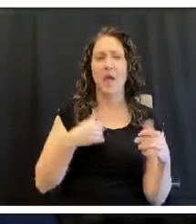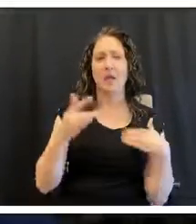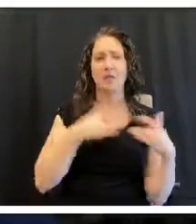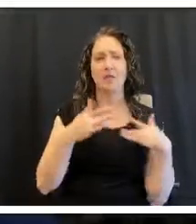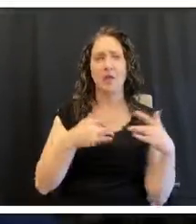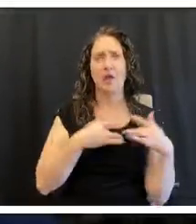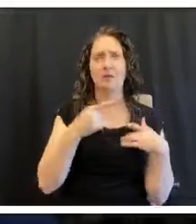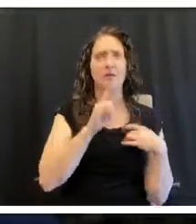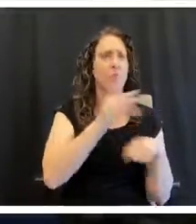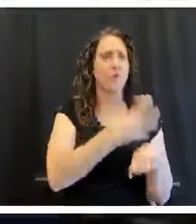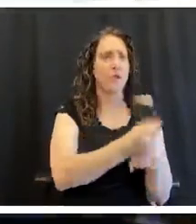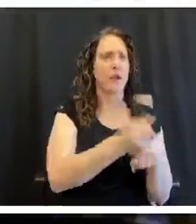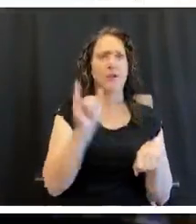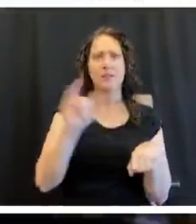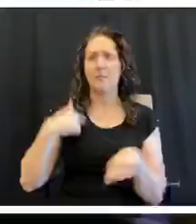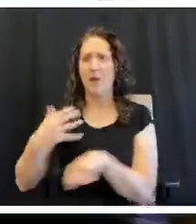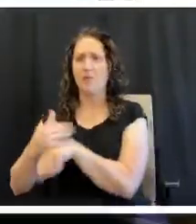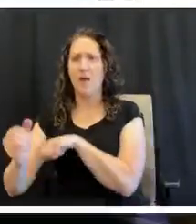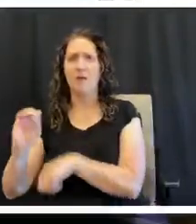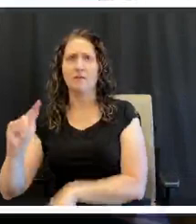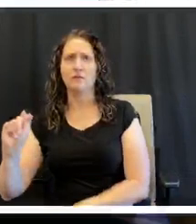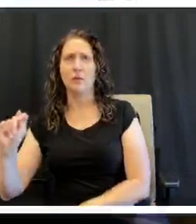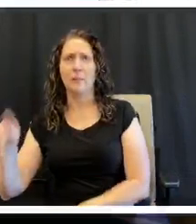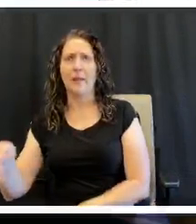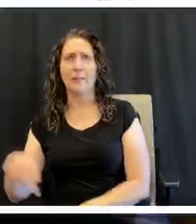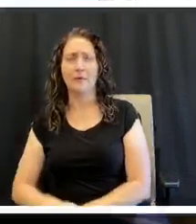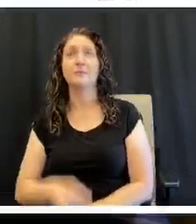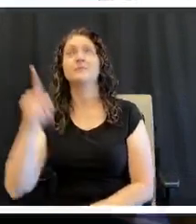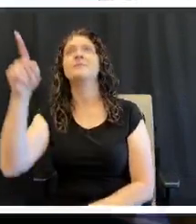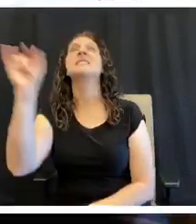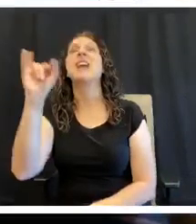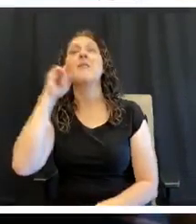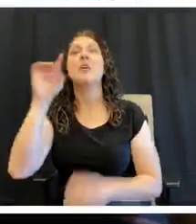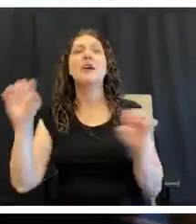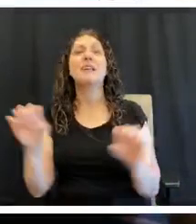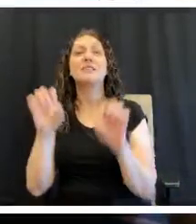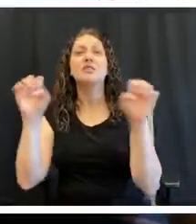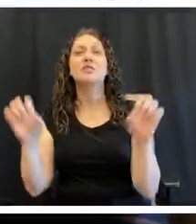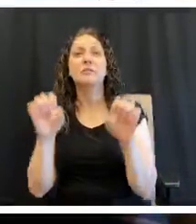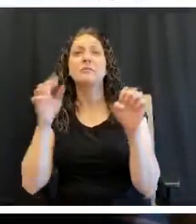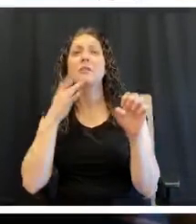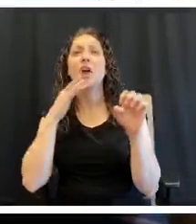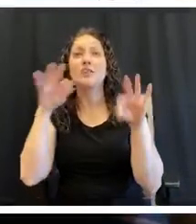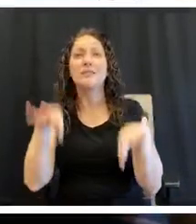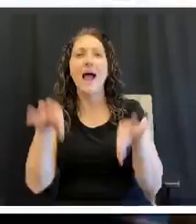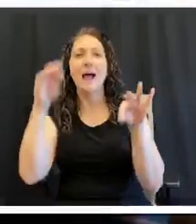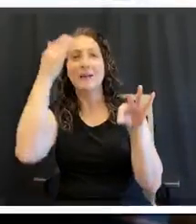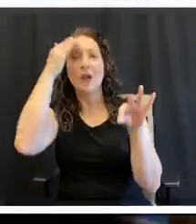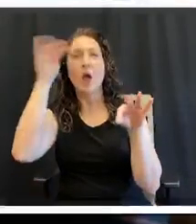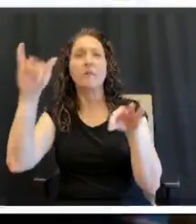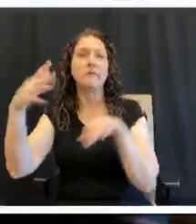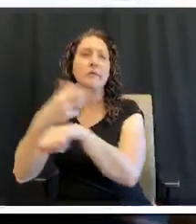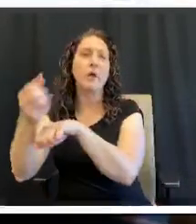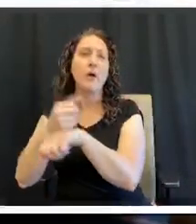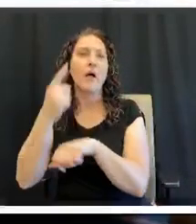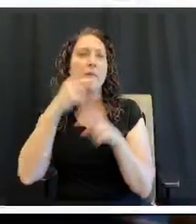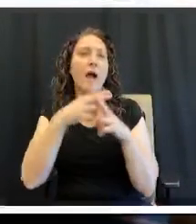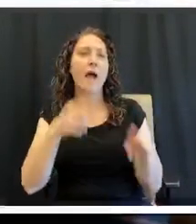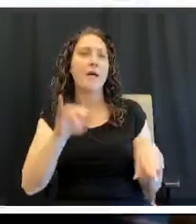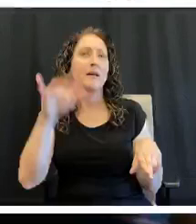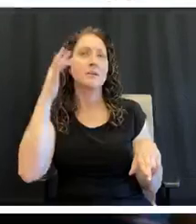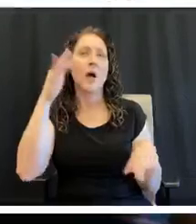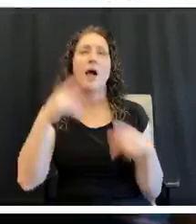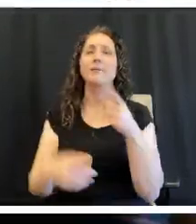Well, around Easter, everyone was dying the eggs as well. So that's why some of the running on the eggs was in. So.